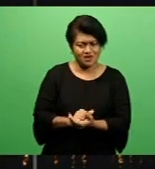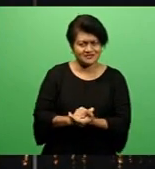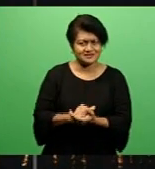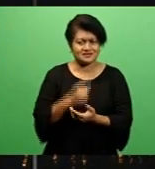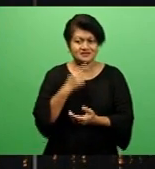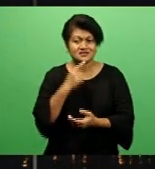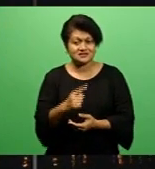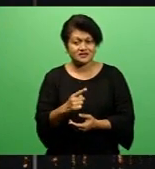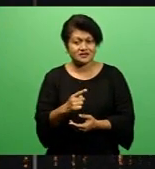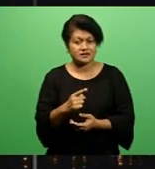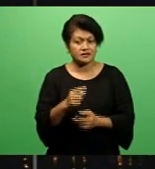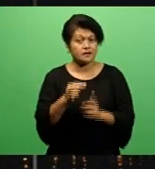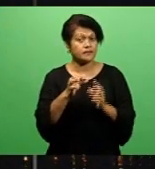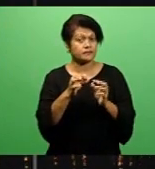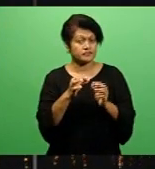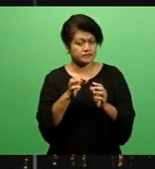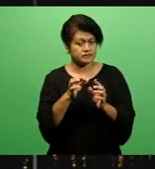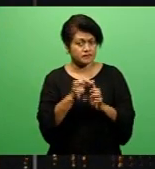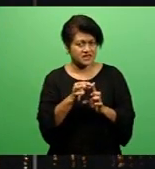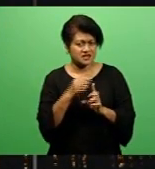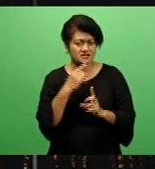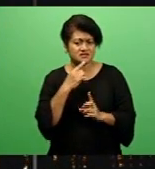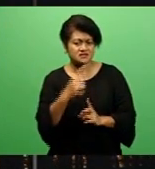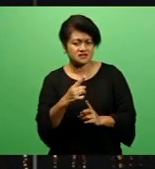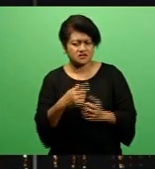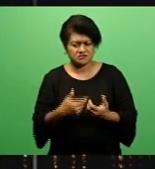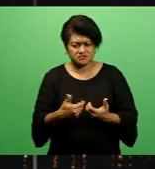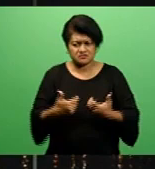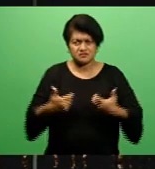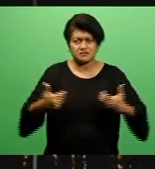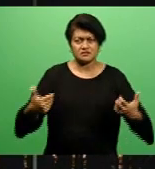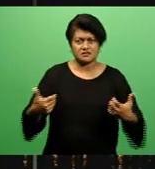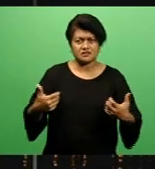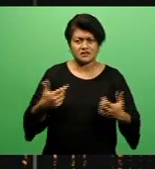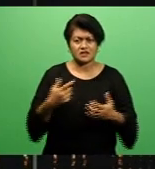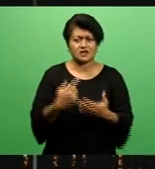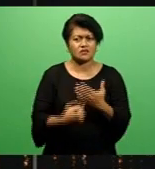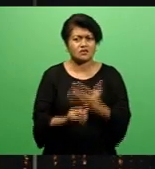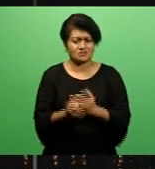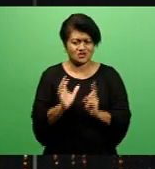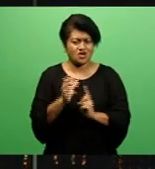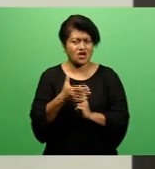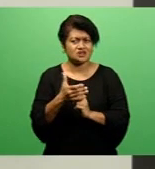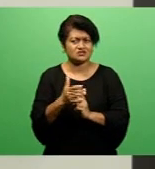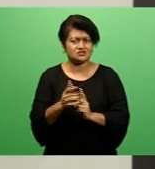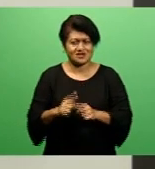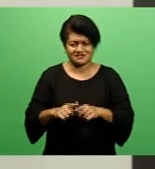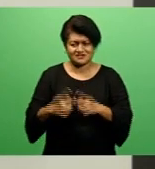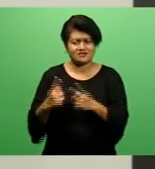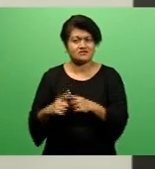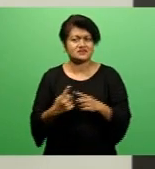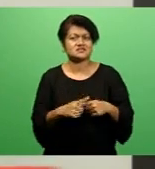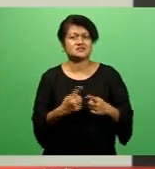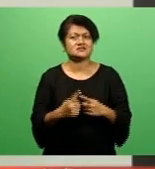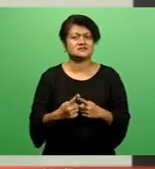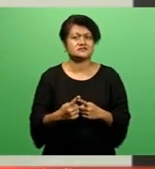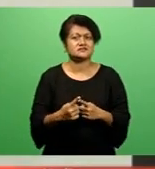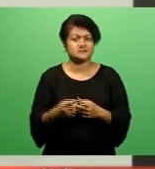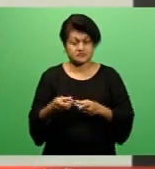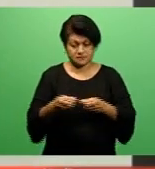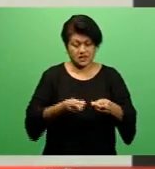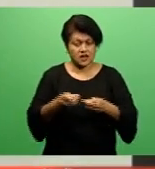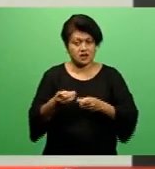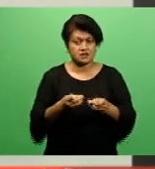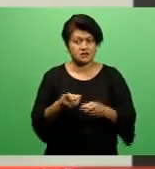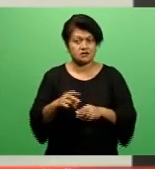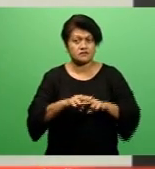Padarat is trying to sow the seeds of division based on racial and religious differences. The director for the Fiji